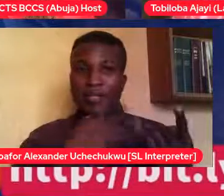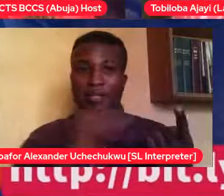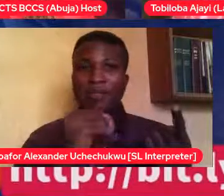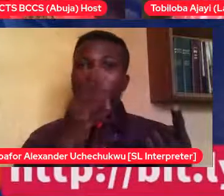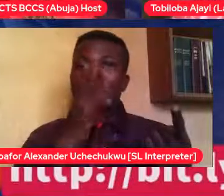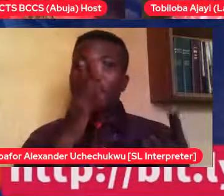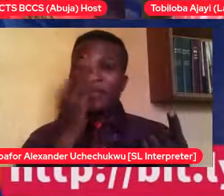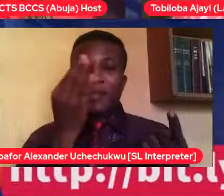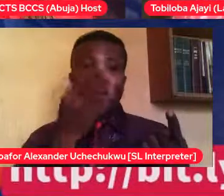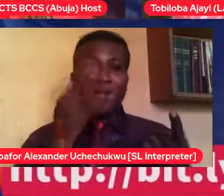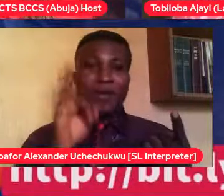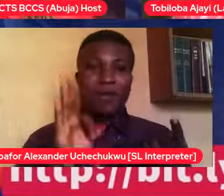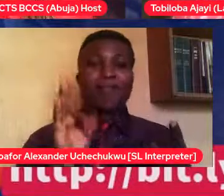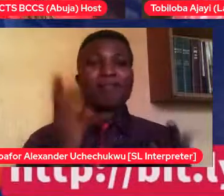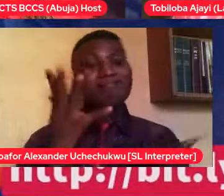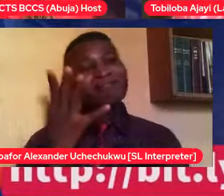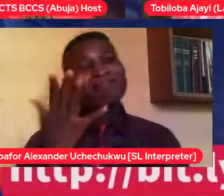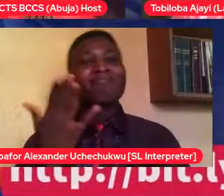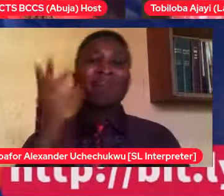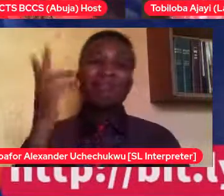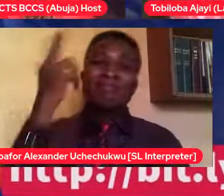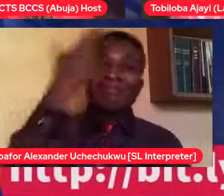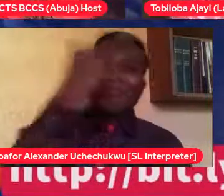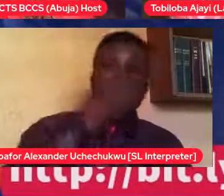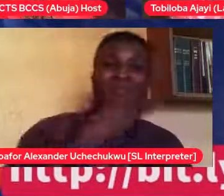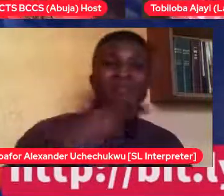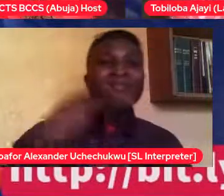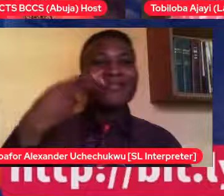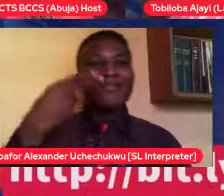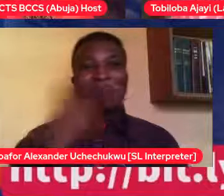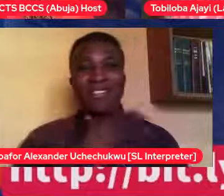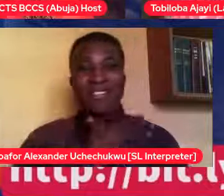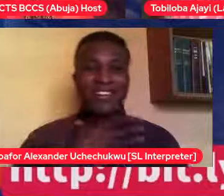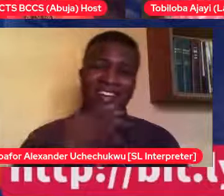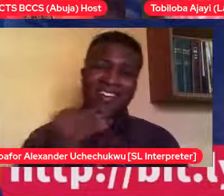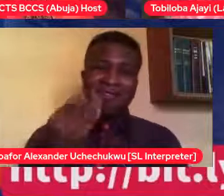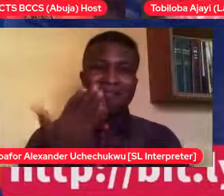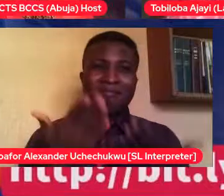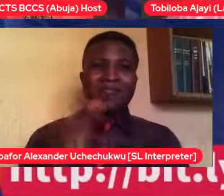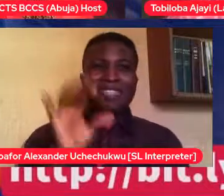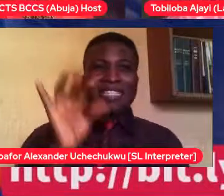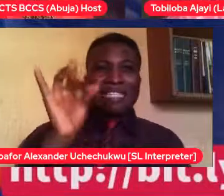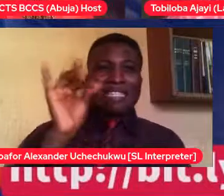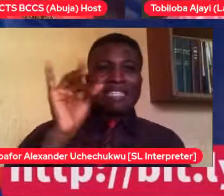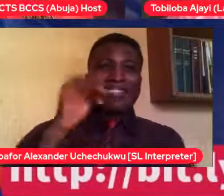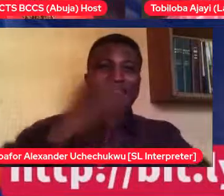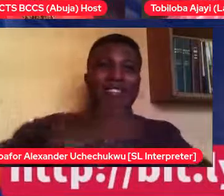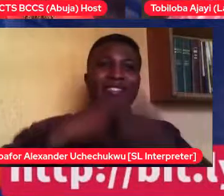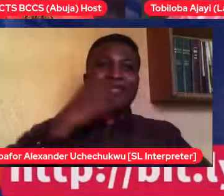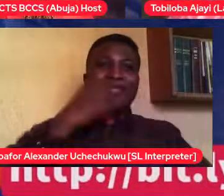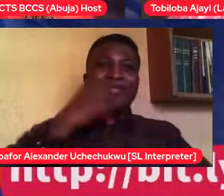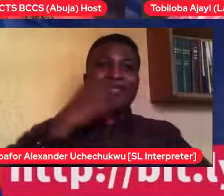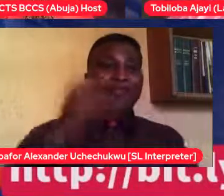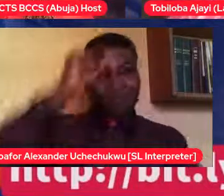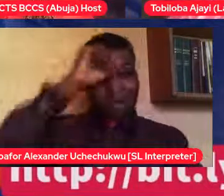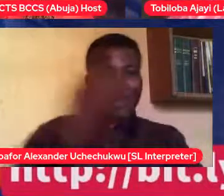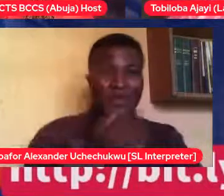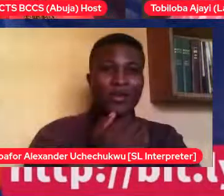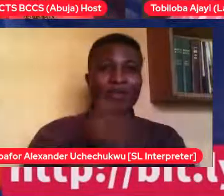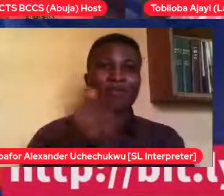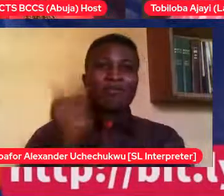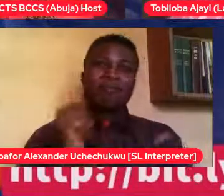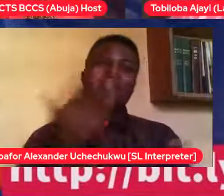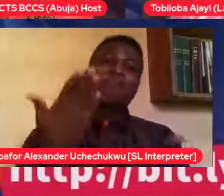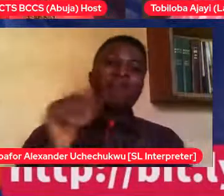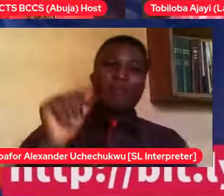17, almost 18 years old. Um, son, autism. And, um, I am also a teacher.